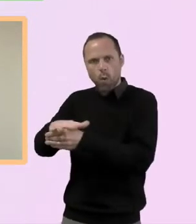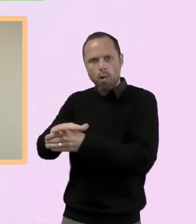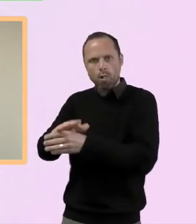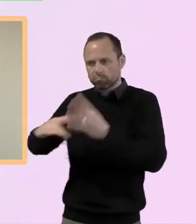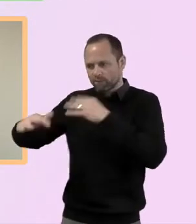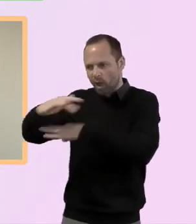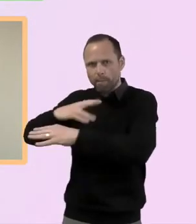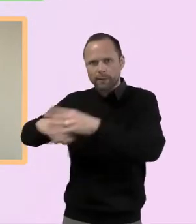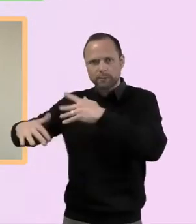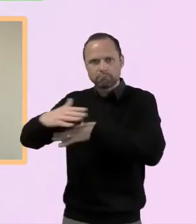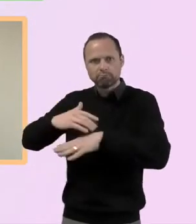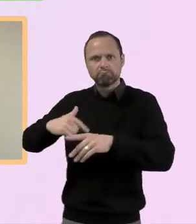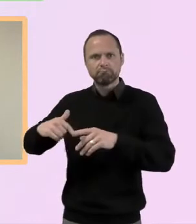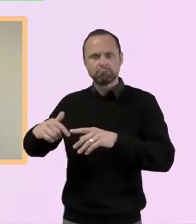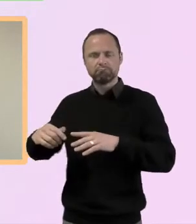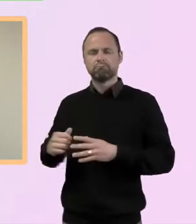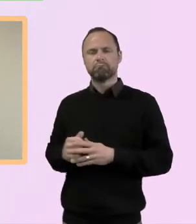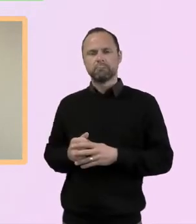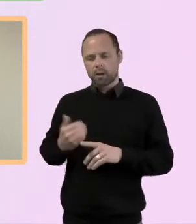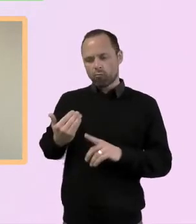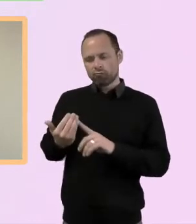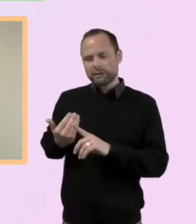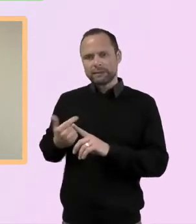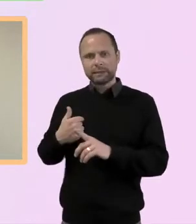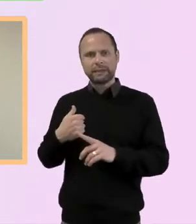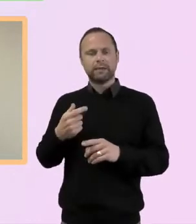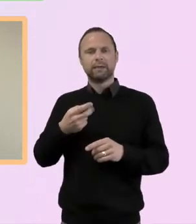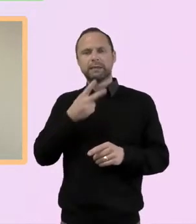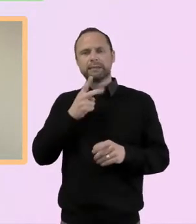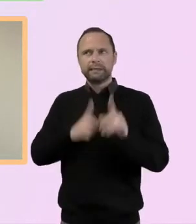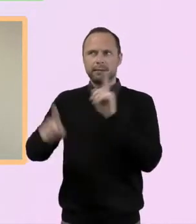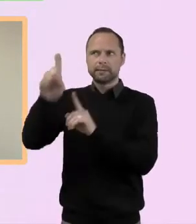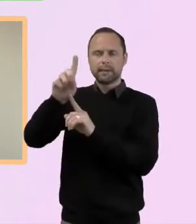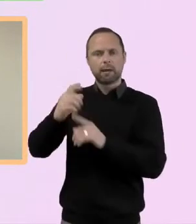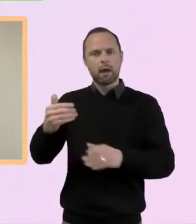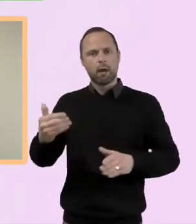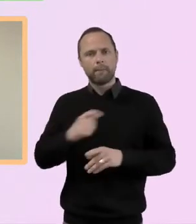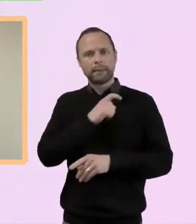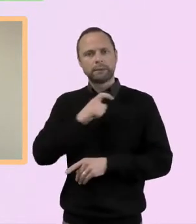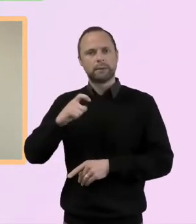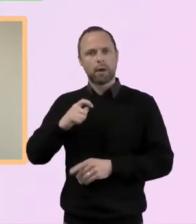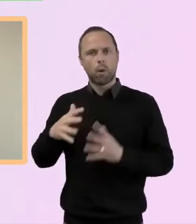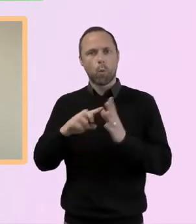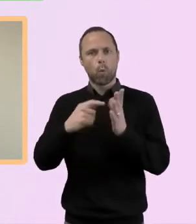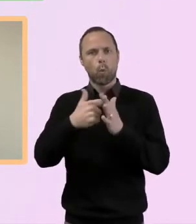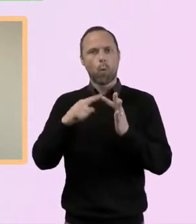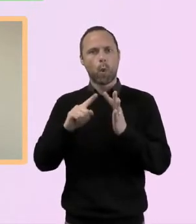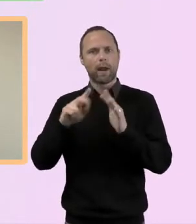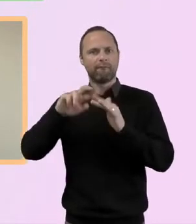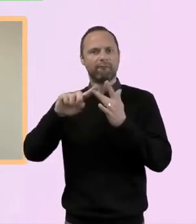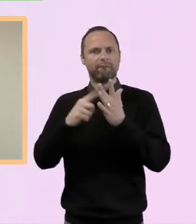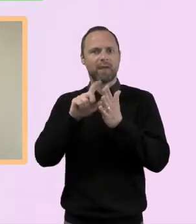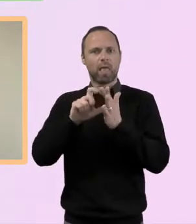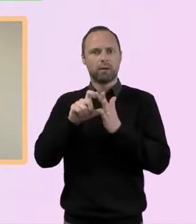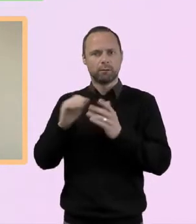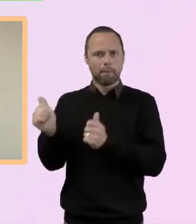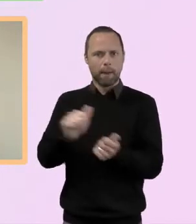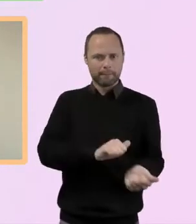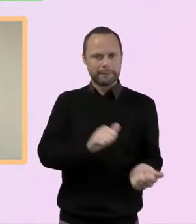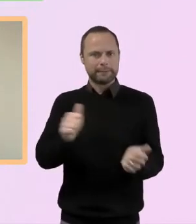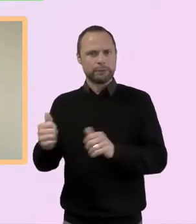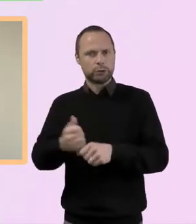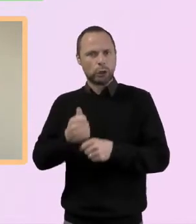And up until really recently, I was a senior minister at Wakefield Baptist Church. So that's kind of a little snapshot of